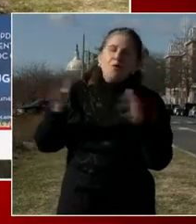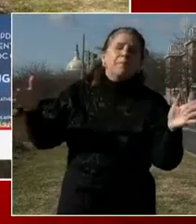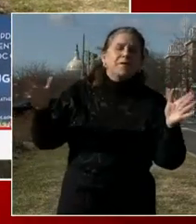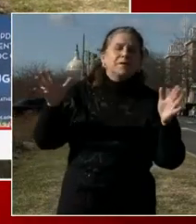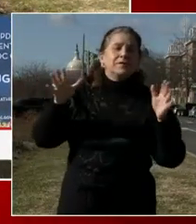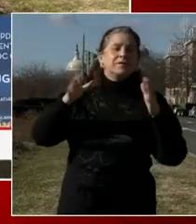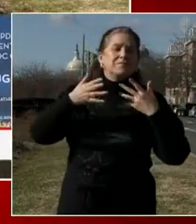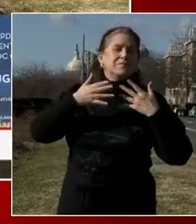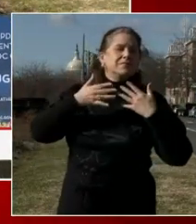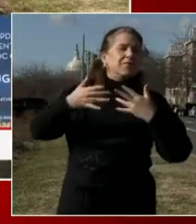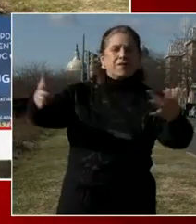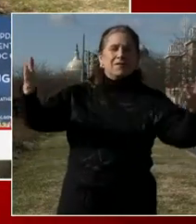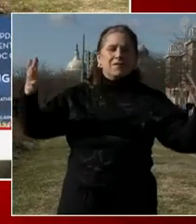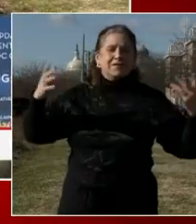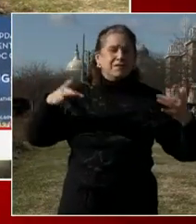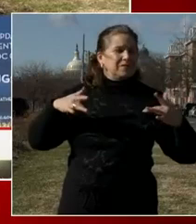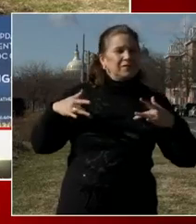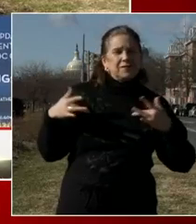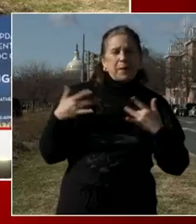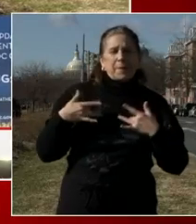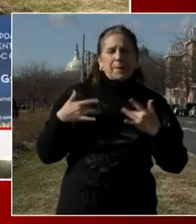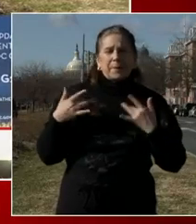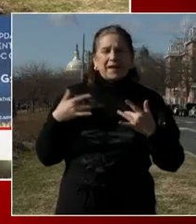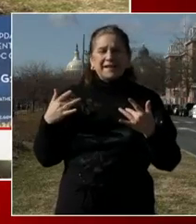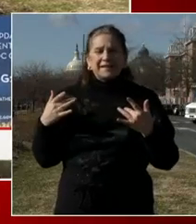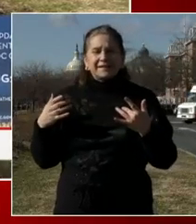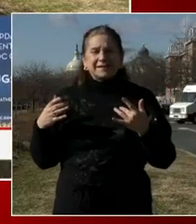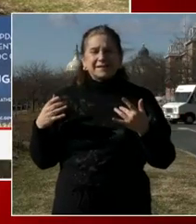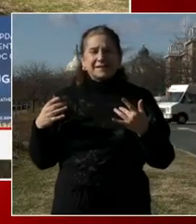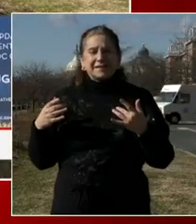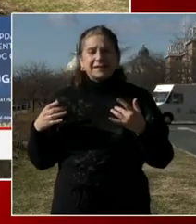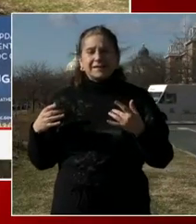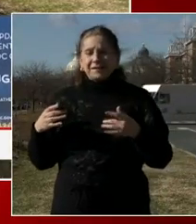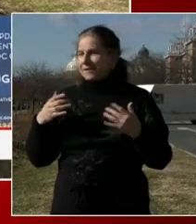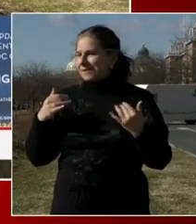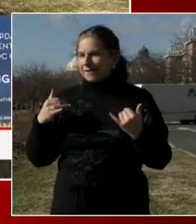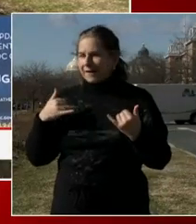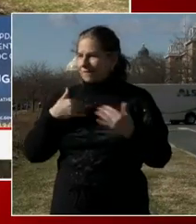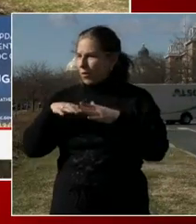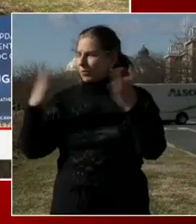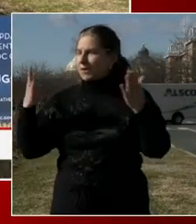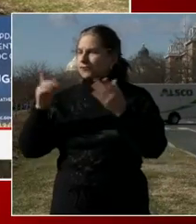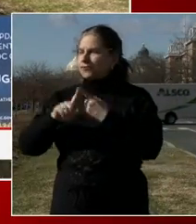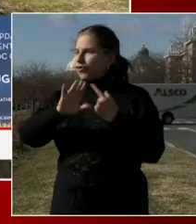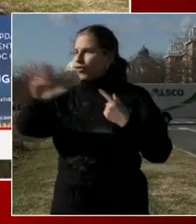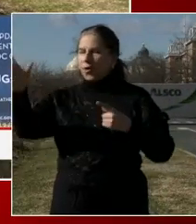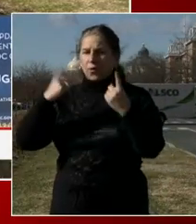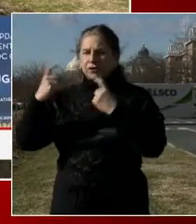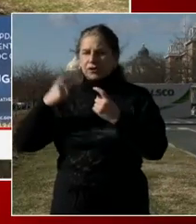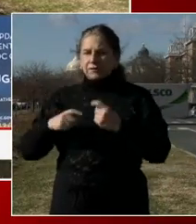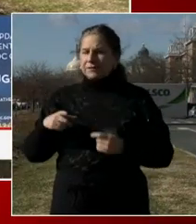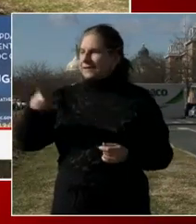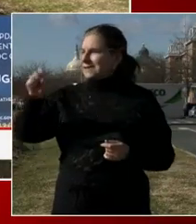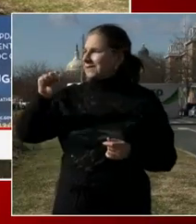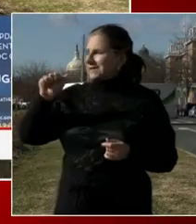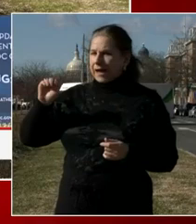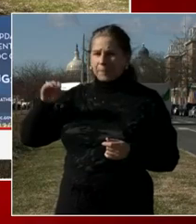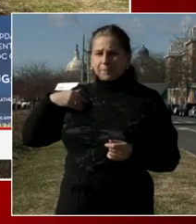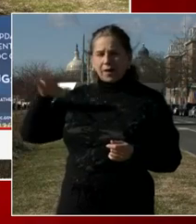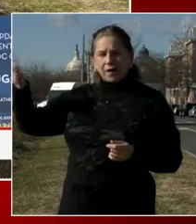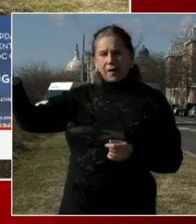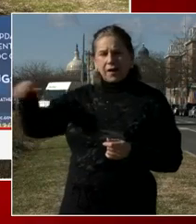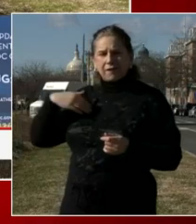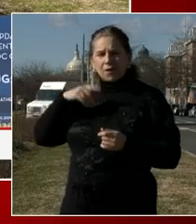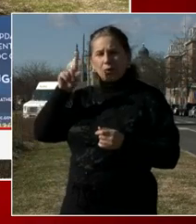All right. We'll take some questions. Questions, Sam? have questions about the bridge. I don't know what the answer is, but obviously there